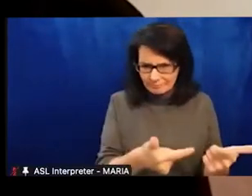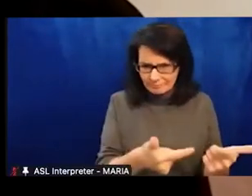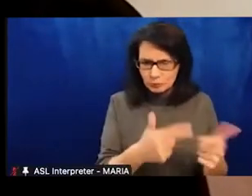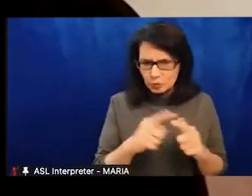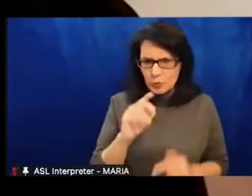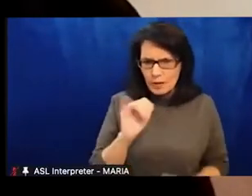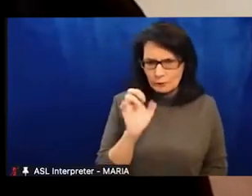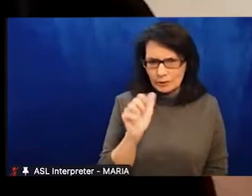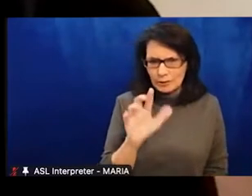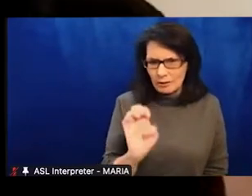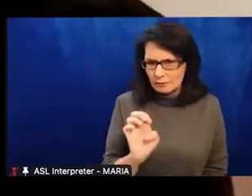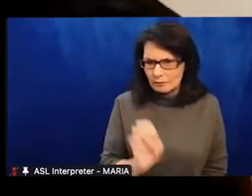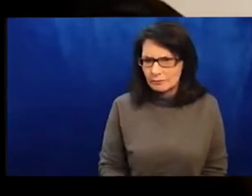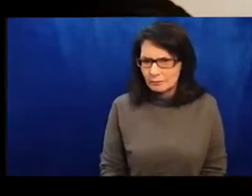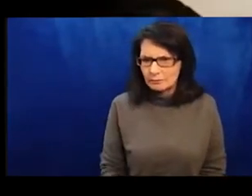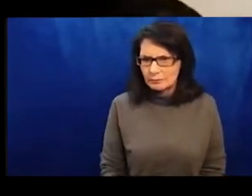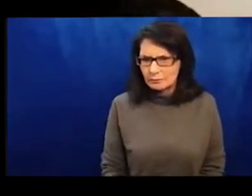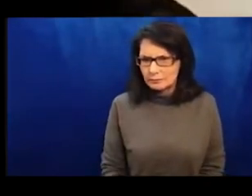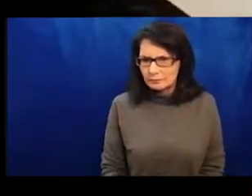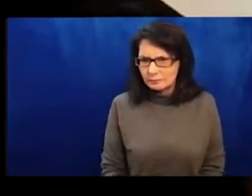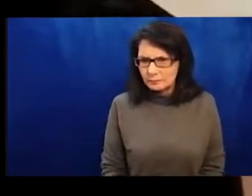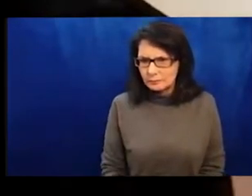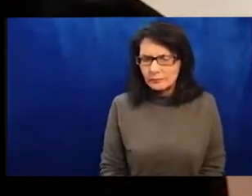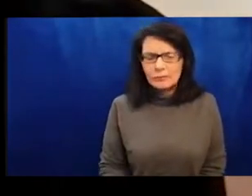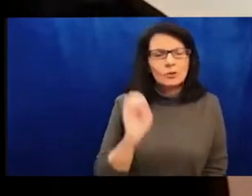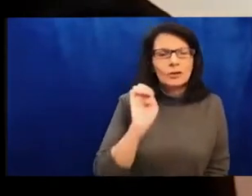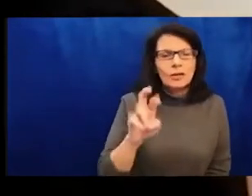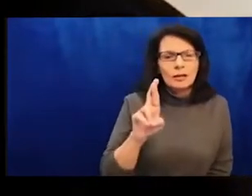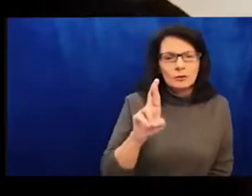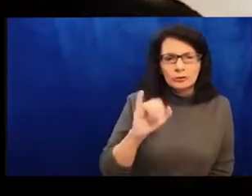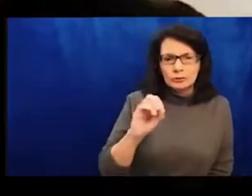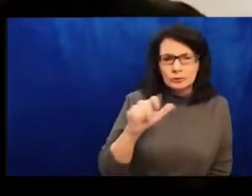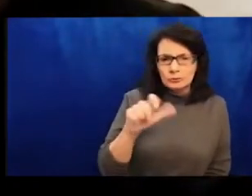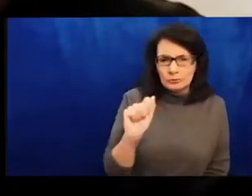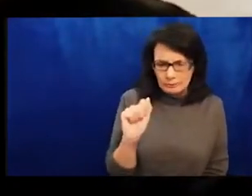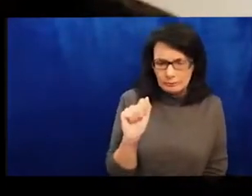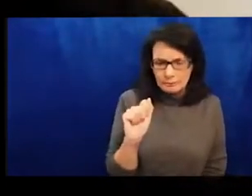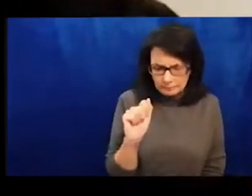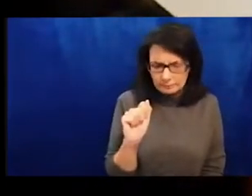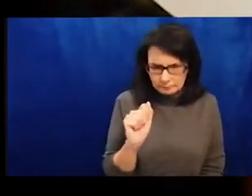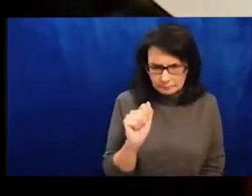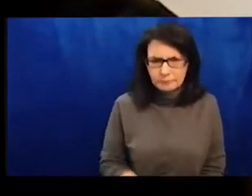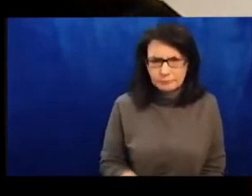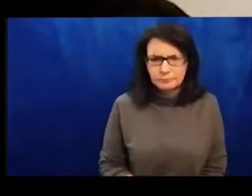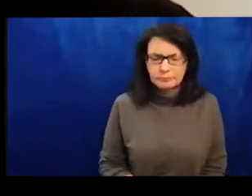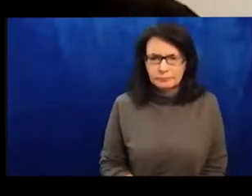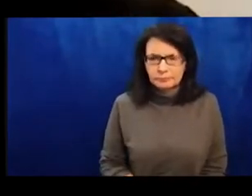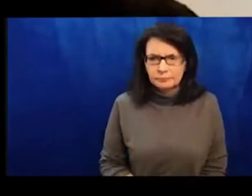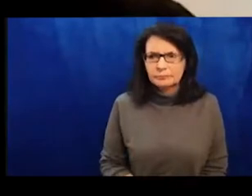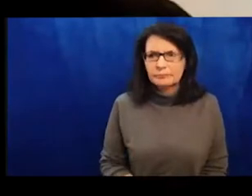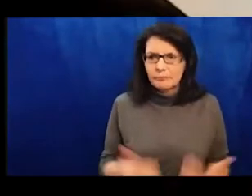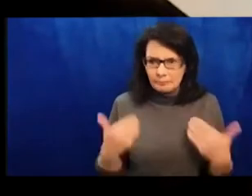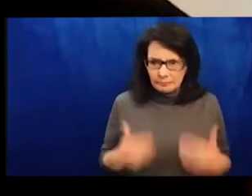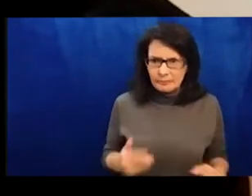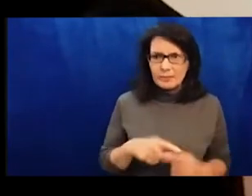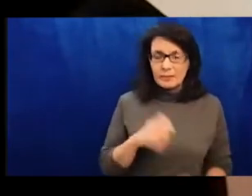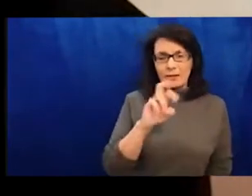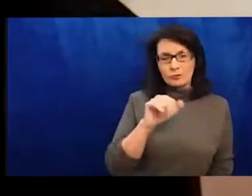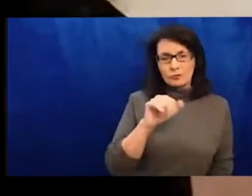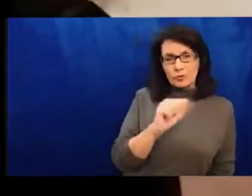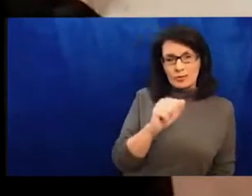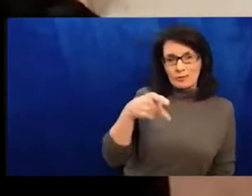to learn more today, and a special thank you to Areola, who you'll hear from next, who has been a thoughtful and gracious collaborator.